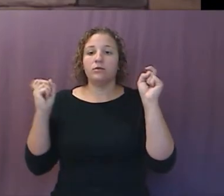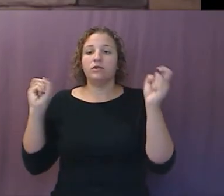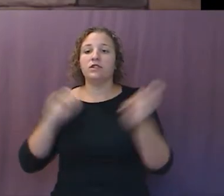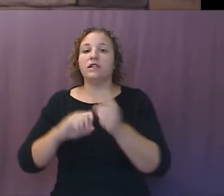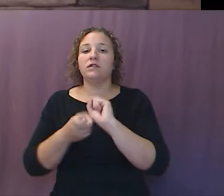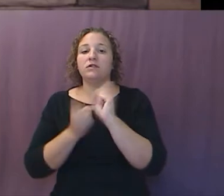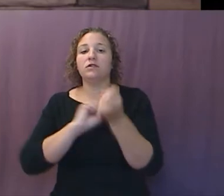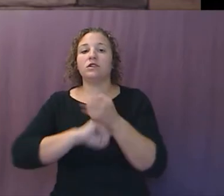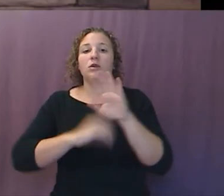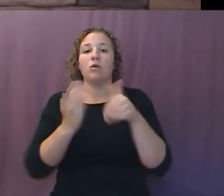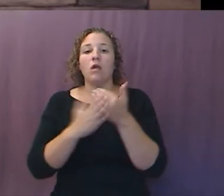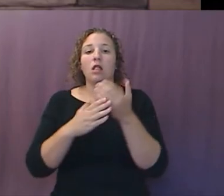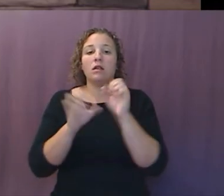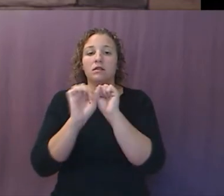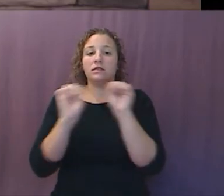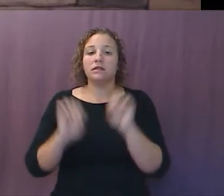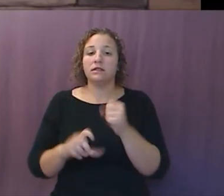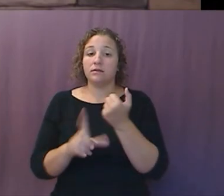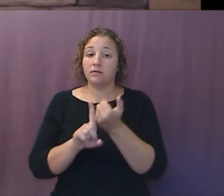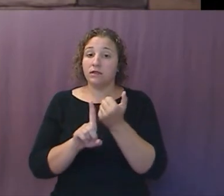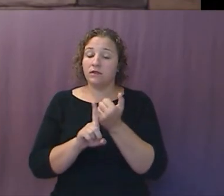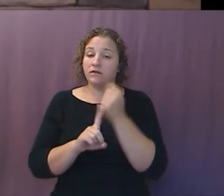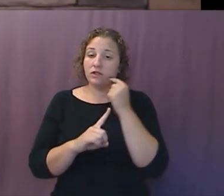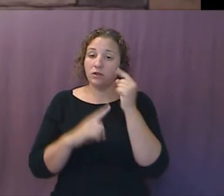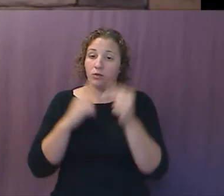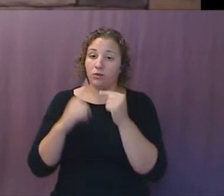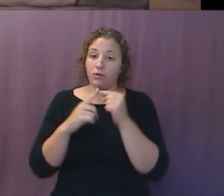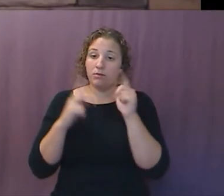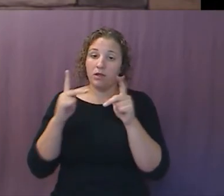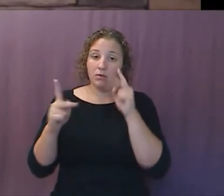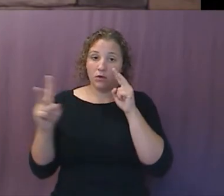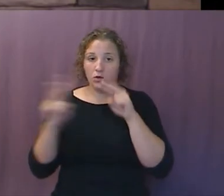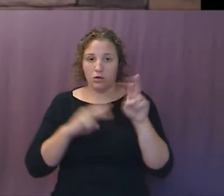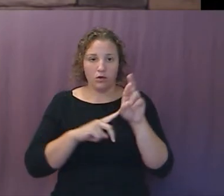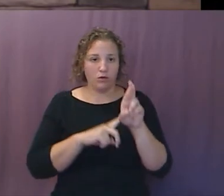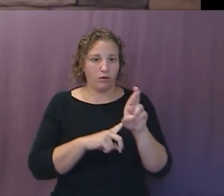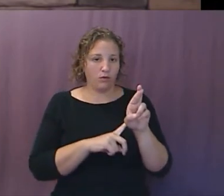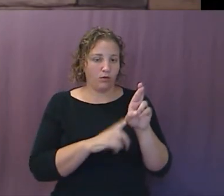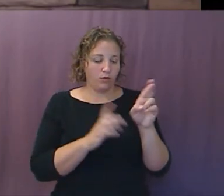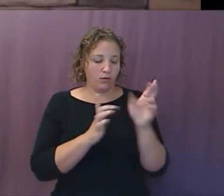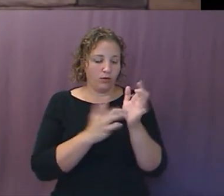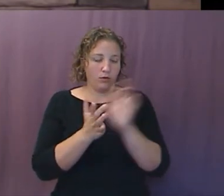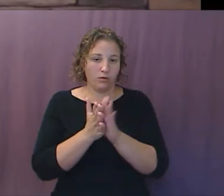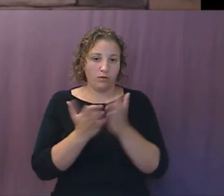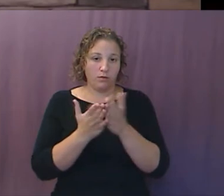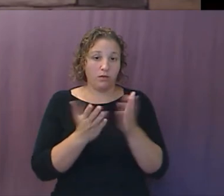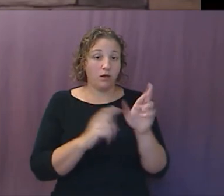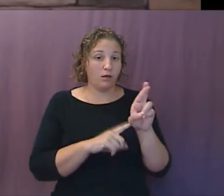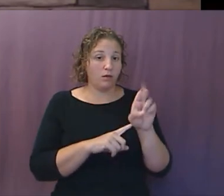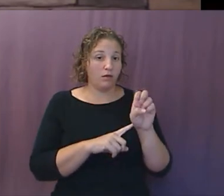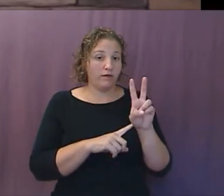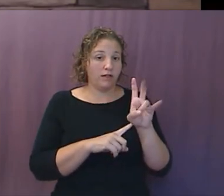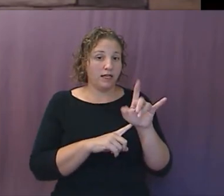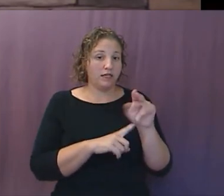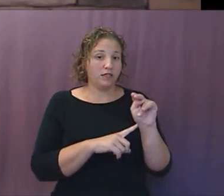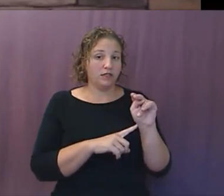including the system itself. You see, when people look at Revelation 13, they say, well, right now, the dollar's the reserve currency of the world.